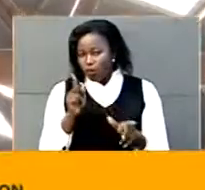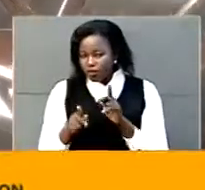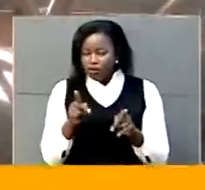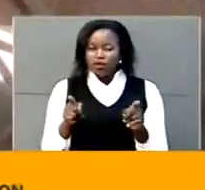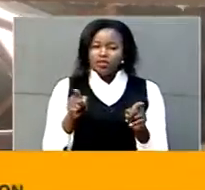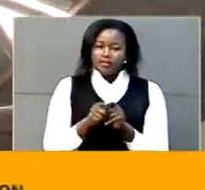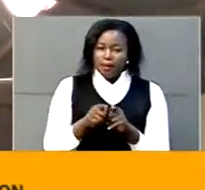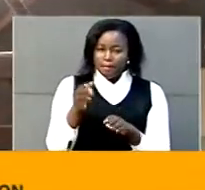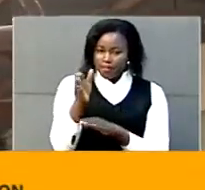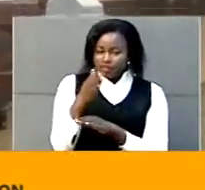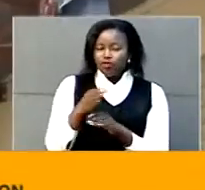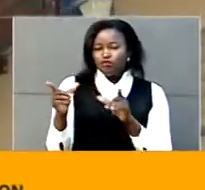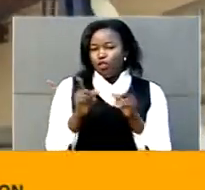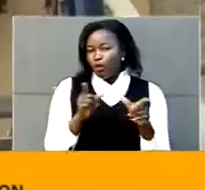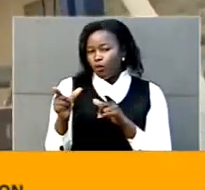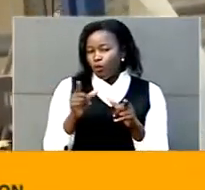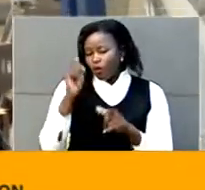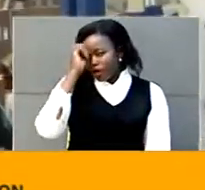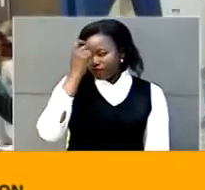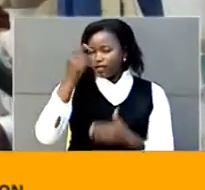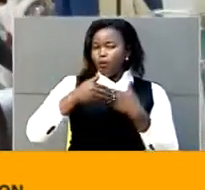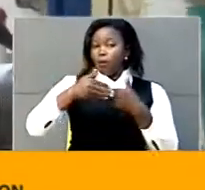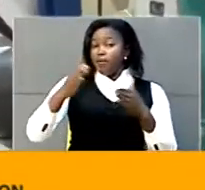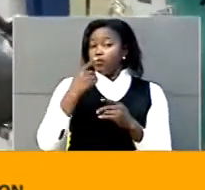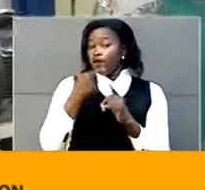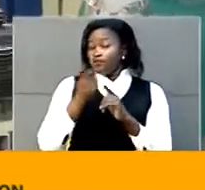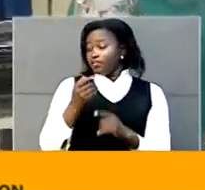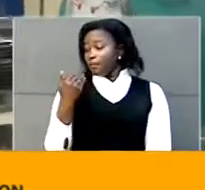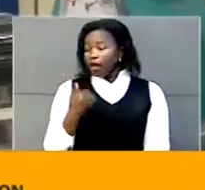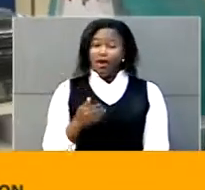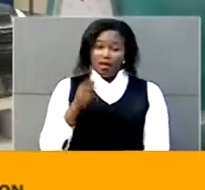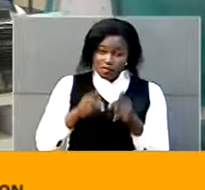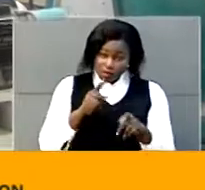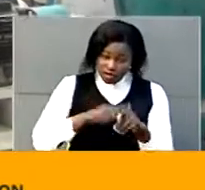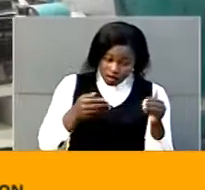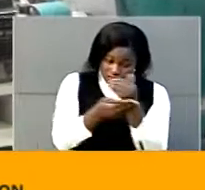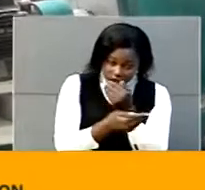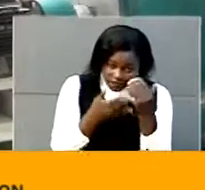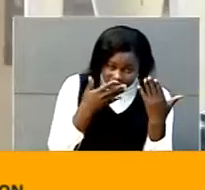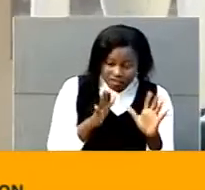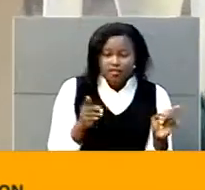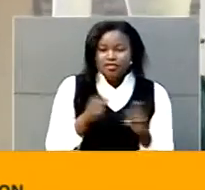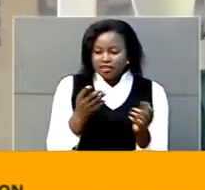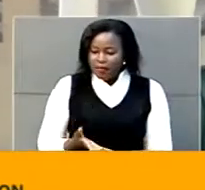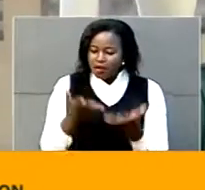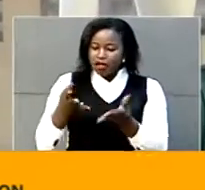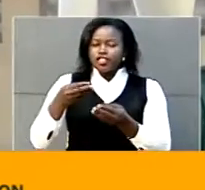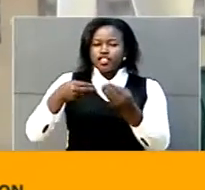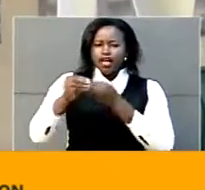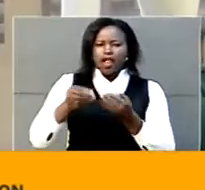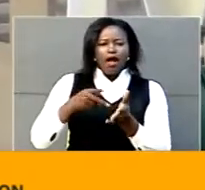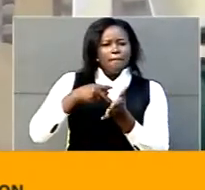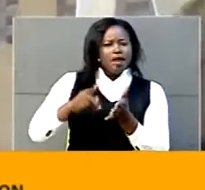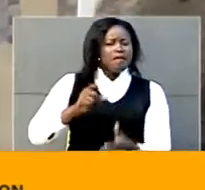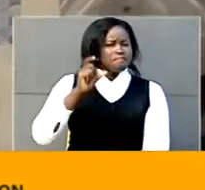by the minister of local government a month ago farmers bring their produce here and sell at relatively higher prices compared